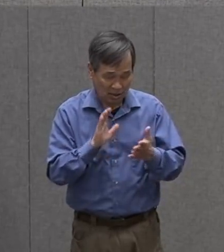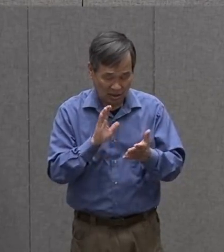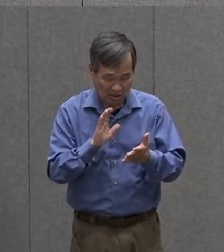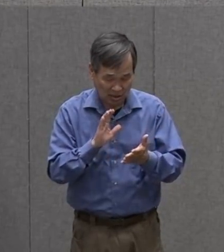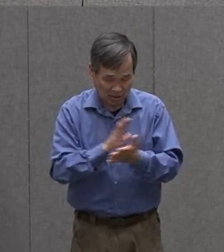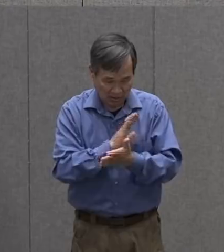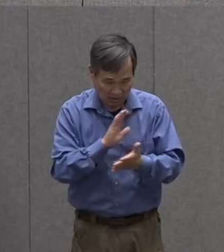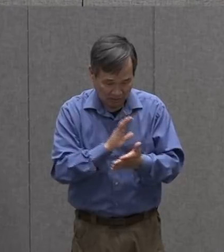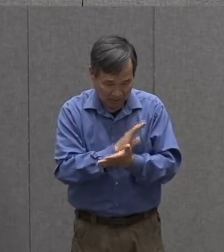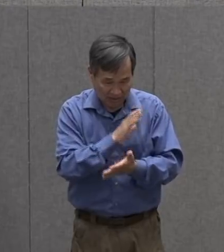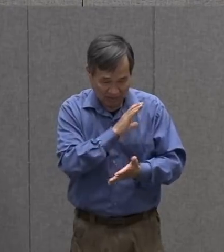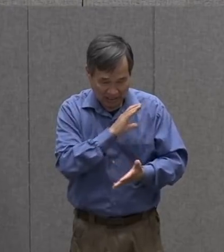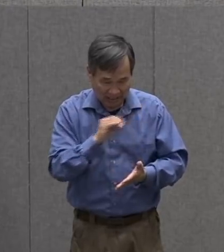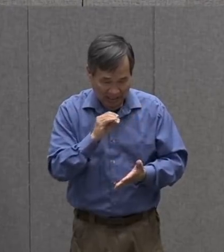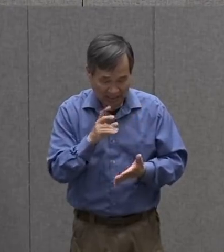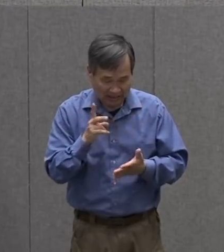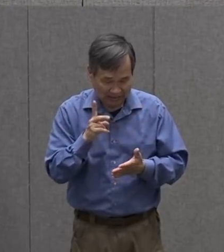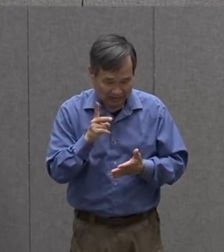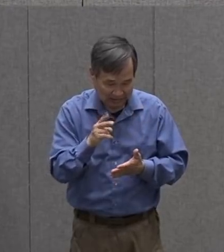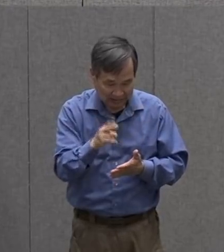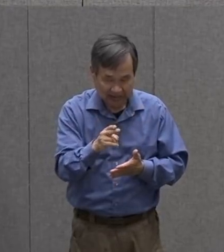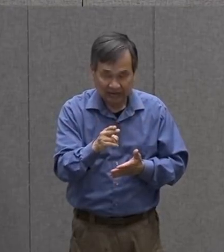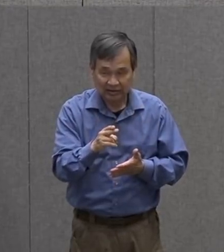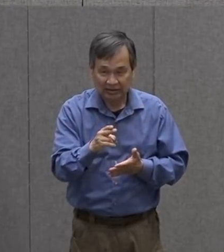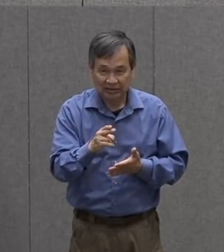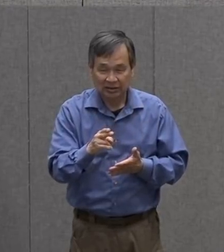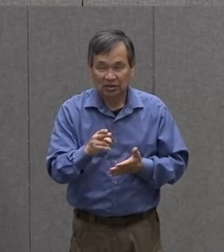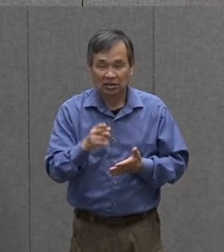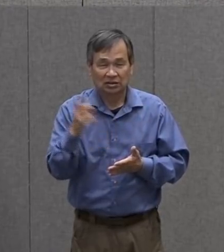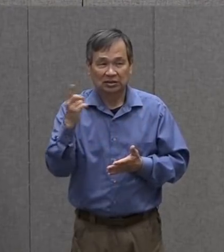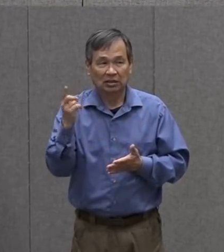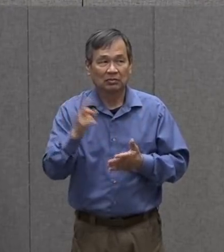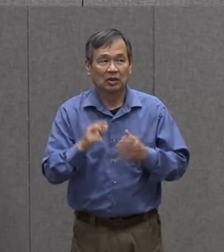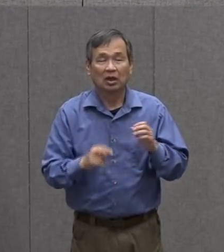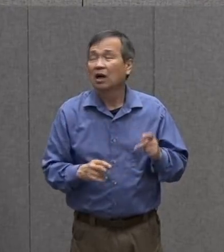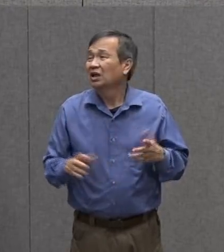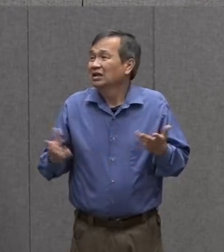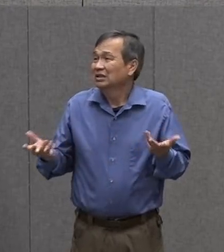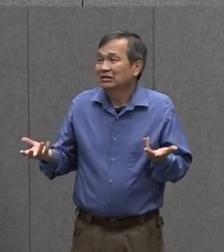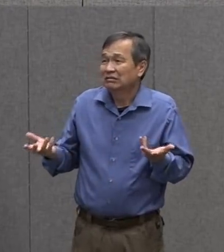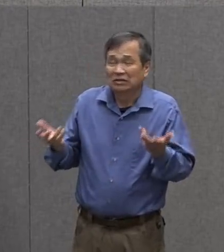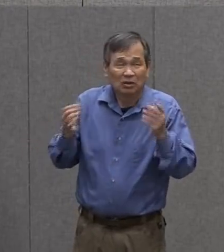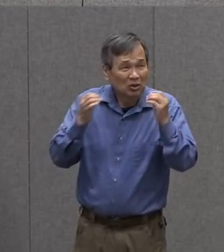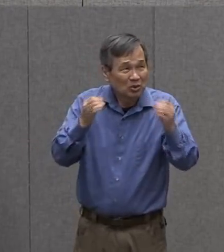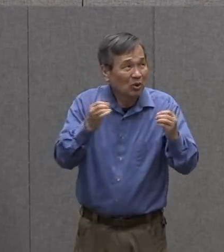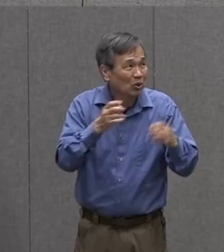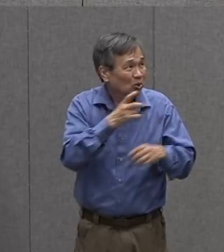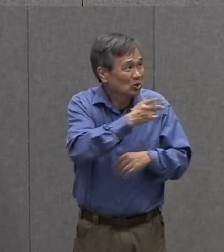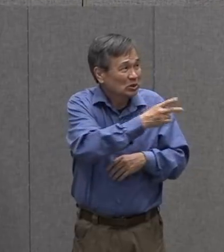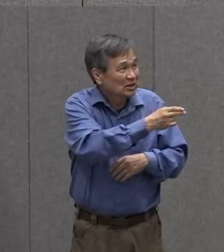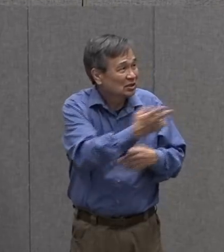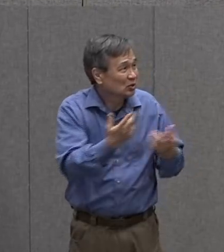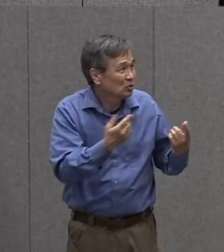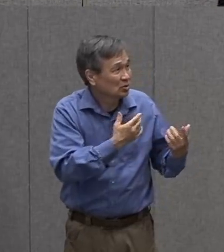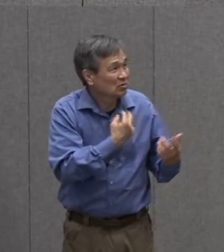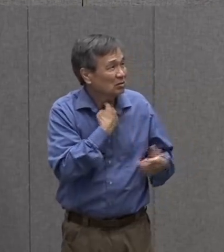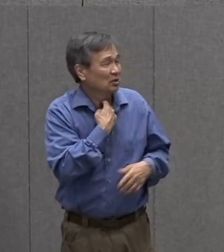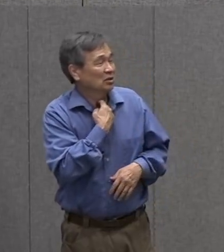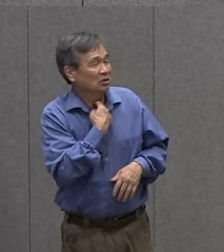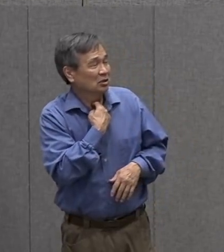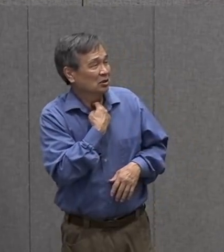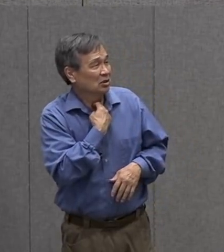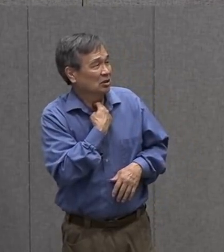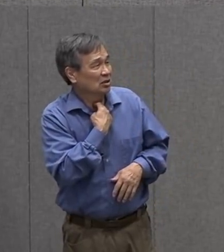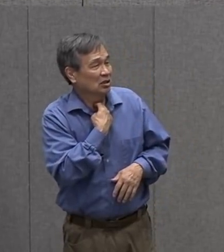and scissors or something to cut with what if i don't have scissors oh then you can